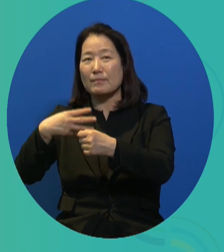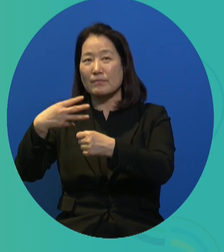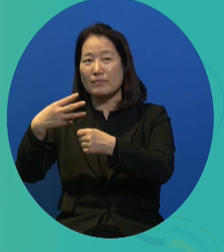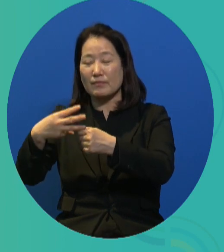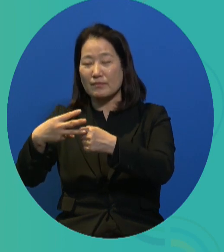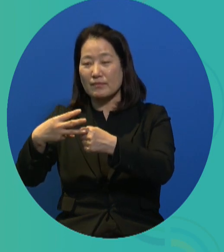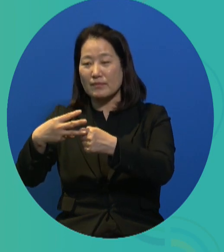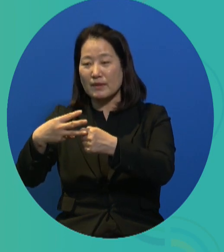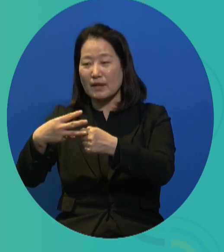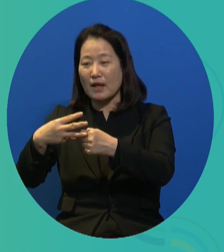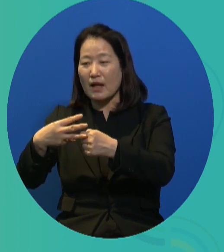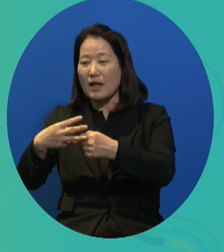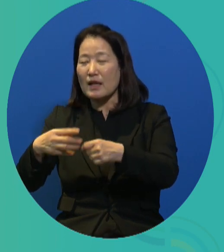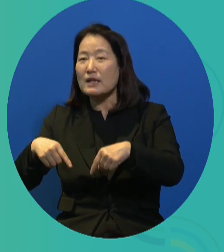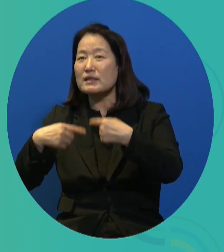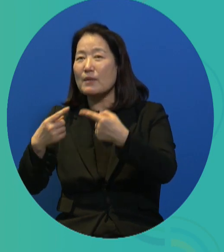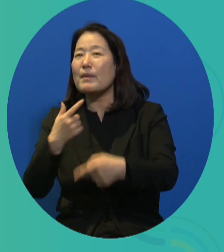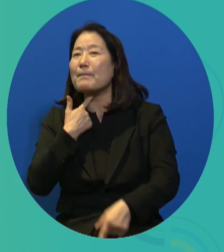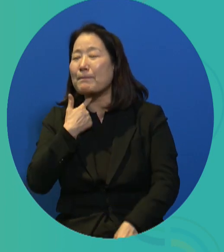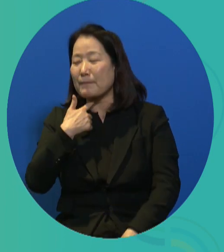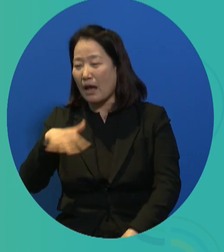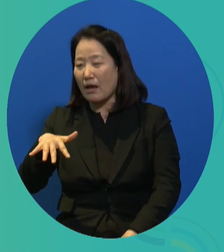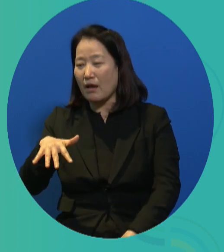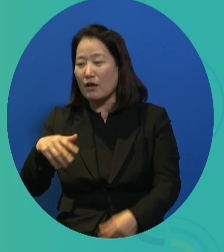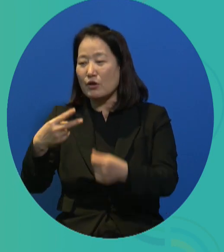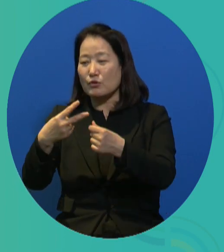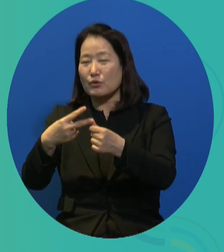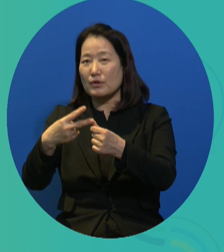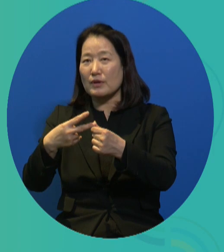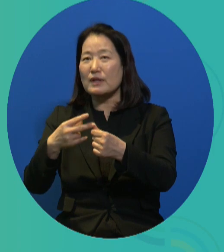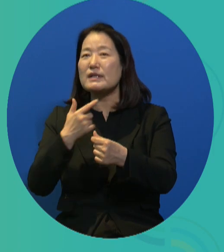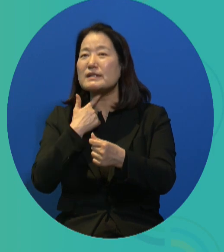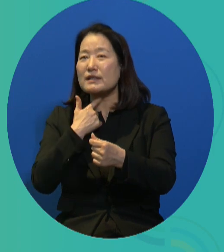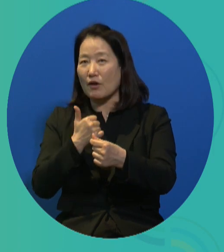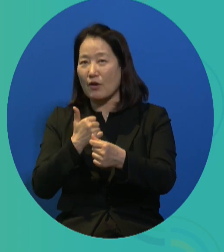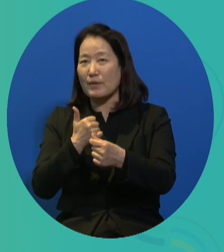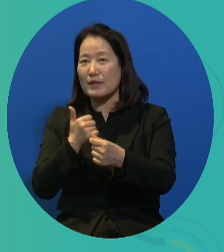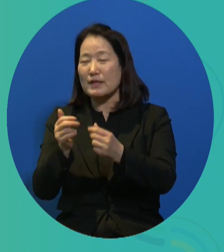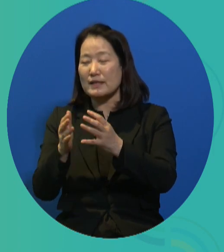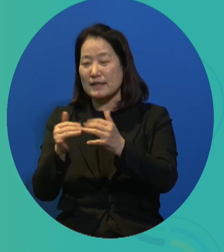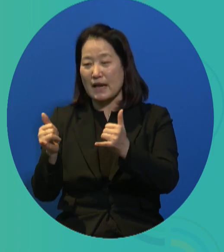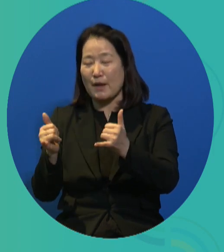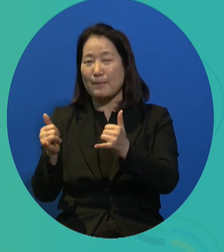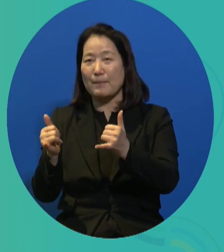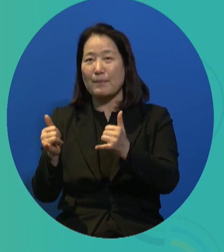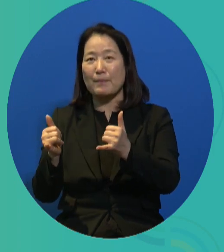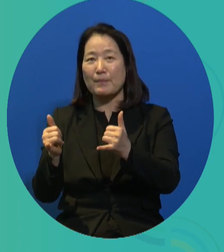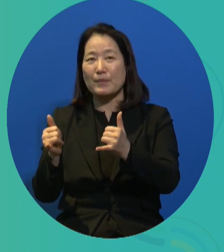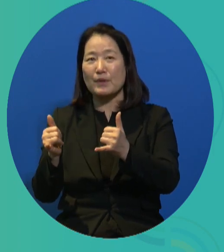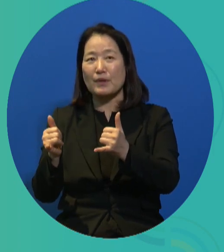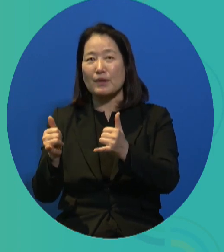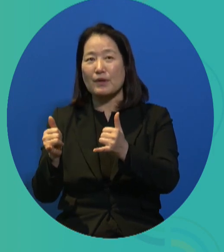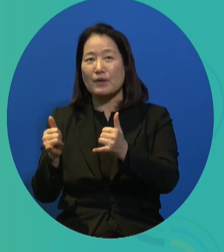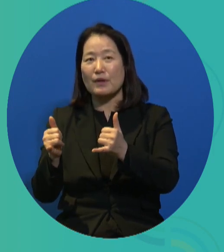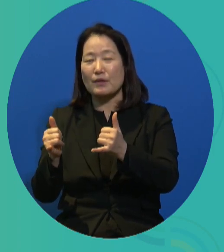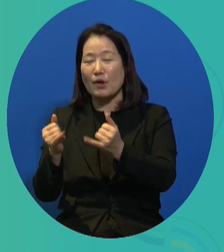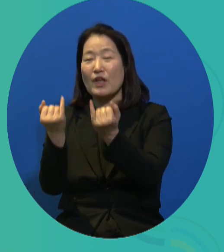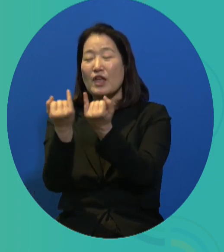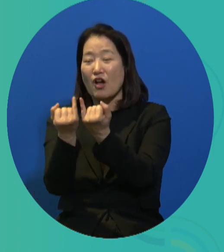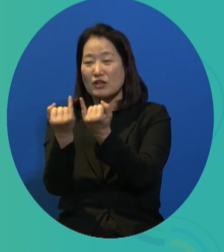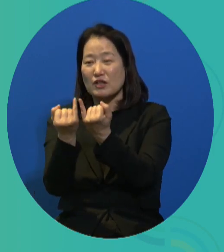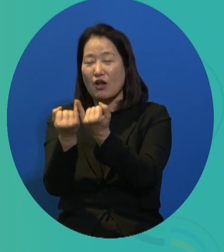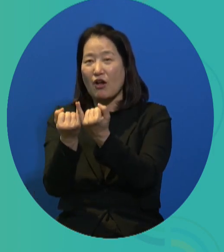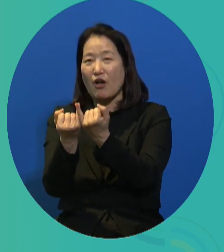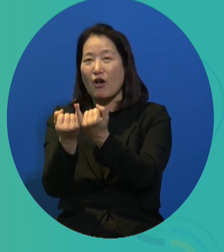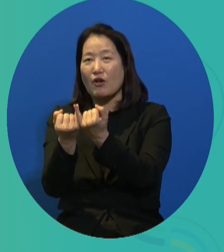Well, if they look at severely disabled persons who have not participated for the last three years, then for the last one